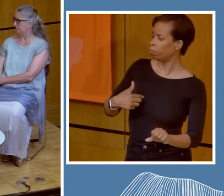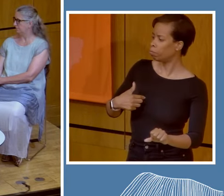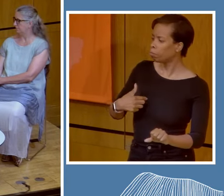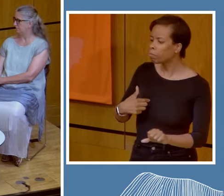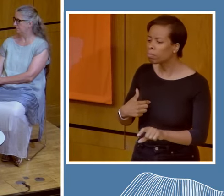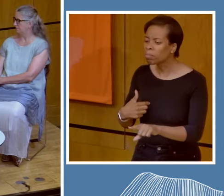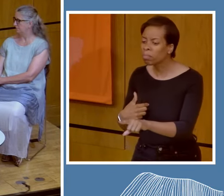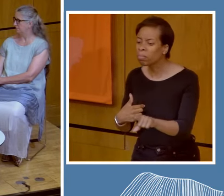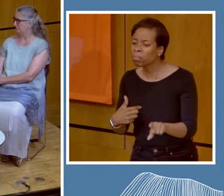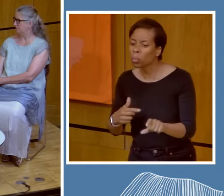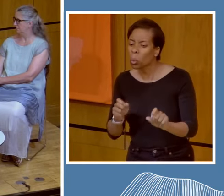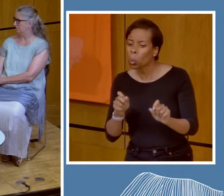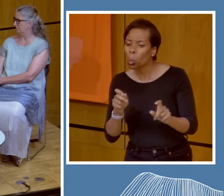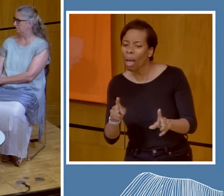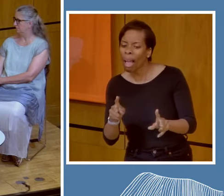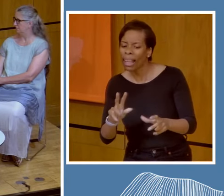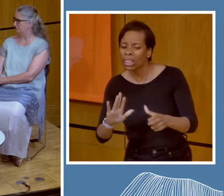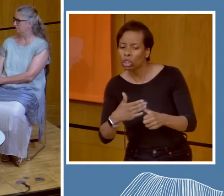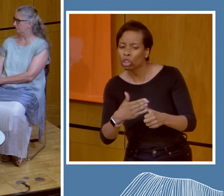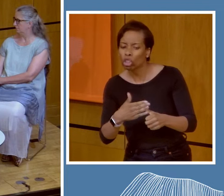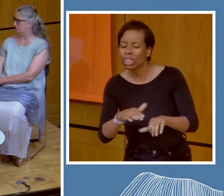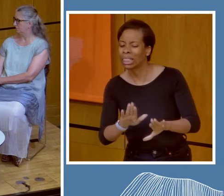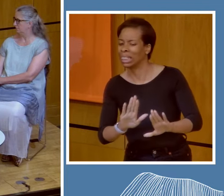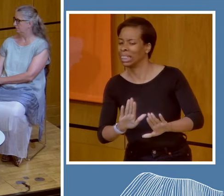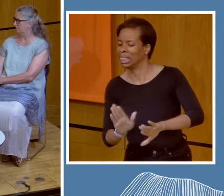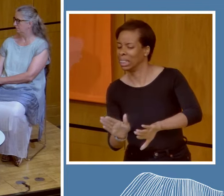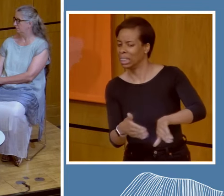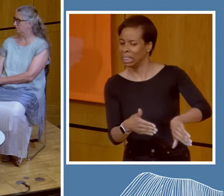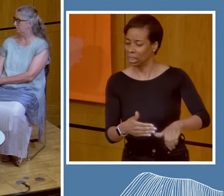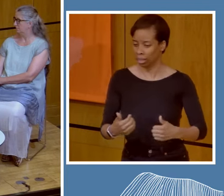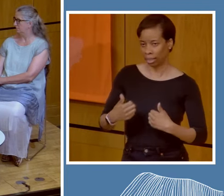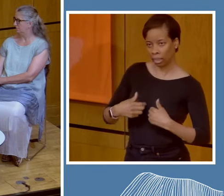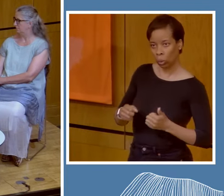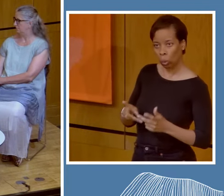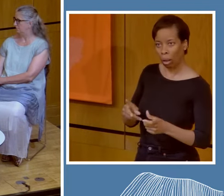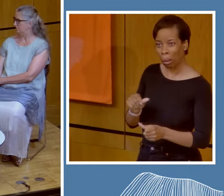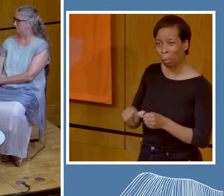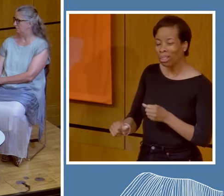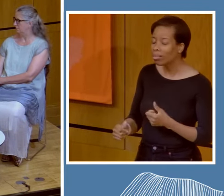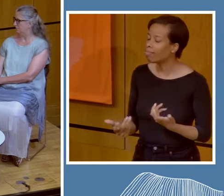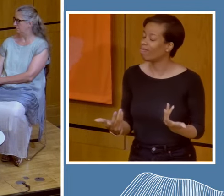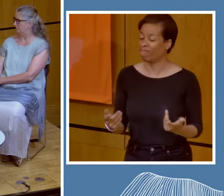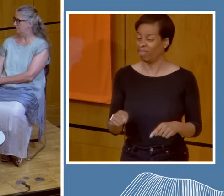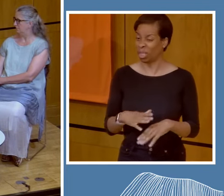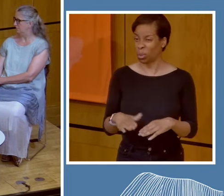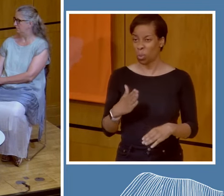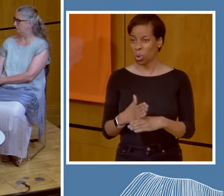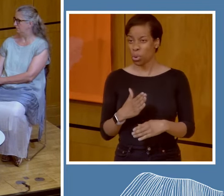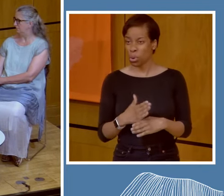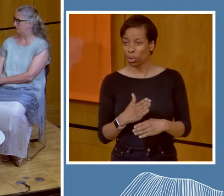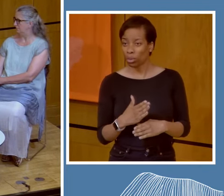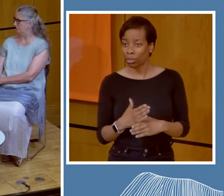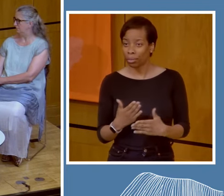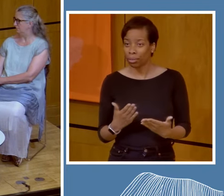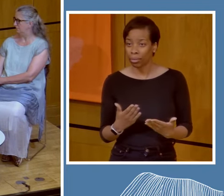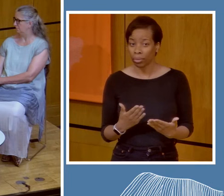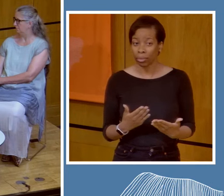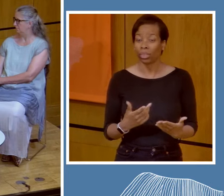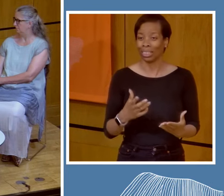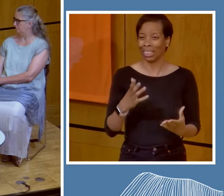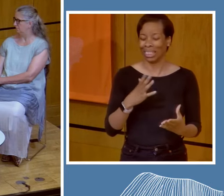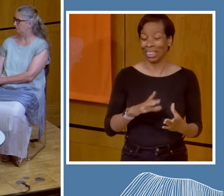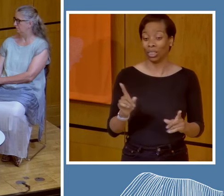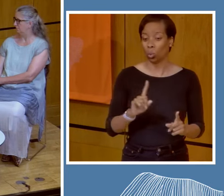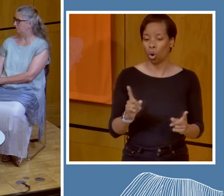superstition and indigenous knowledge and all the rest of it. that hasn't really worked and that we need a better